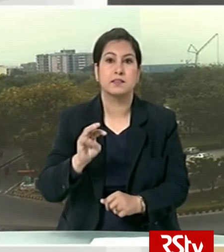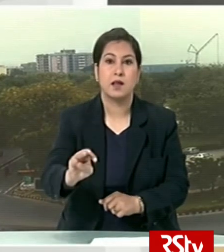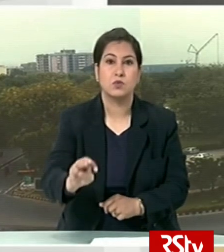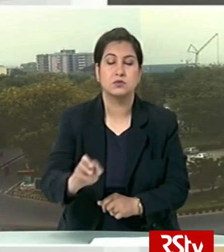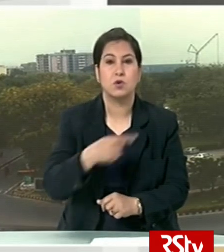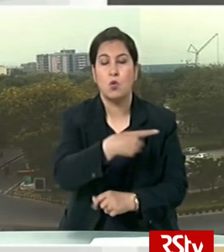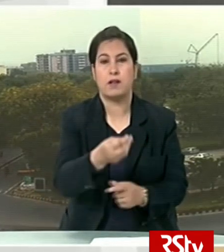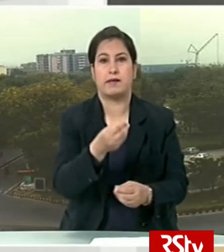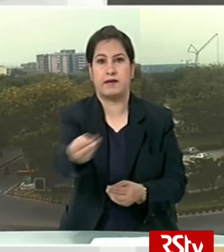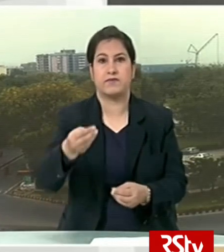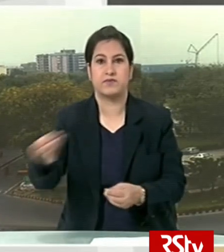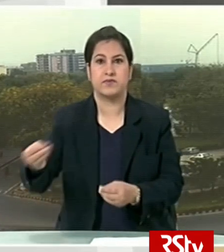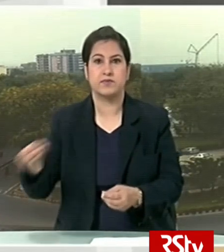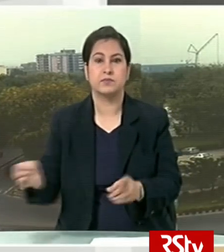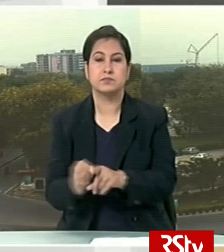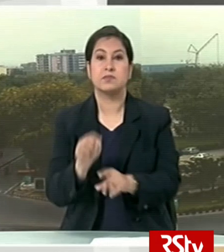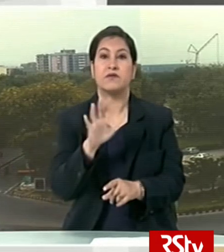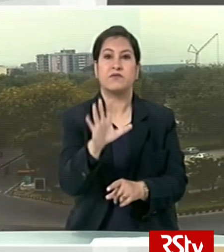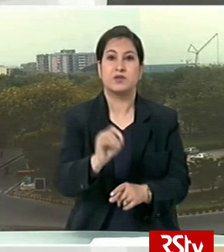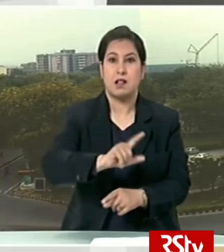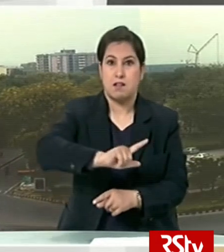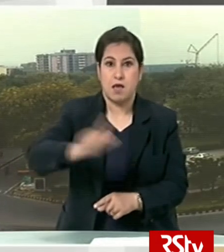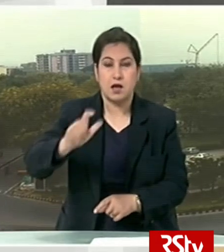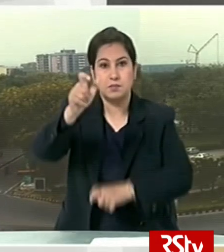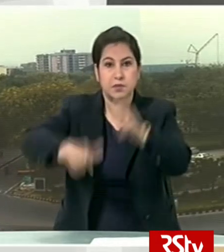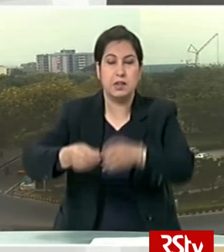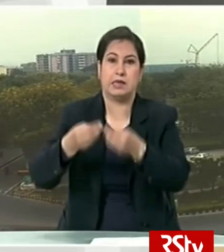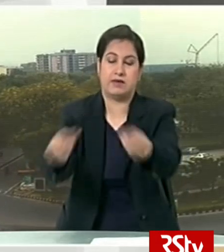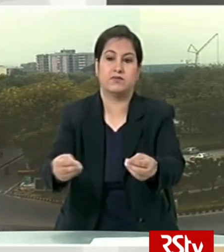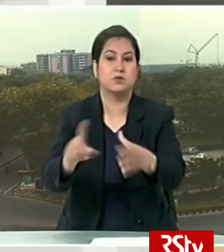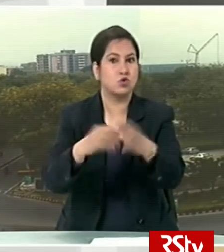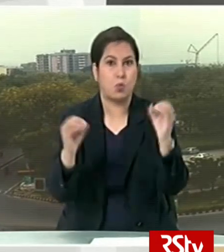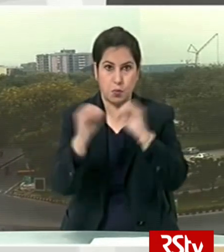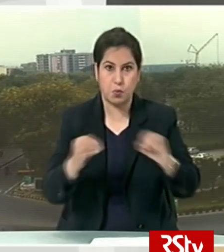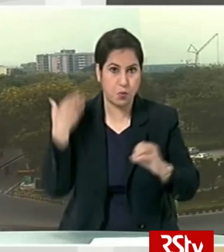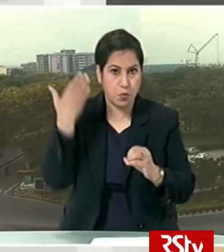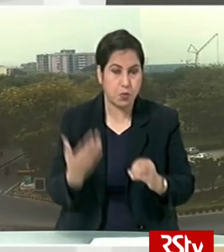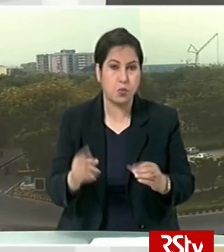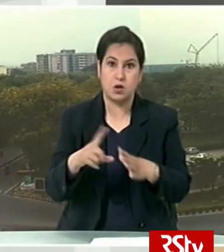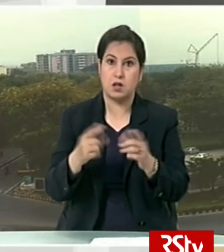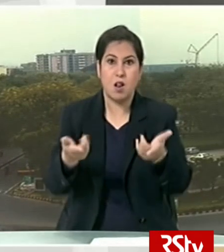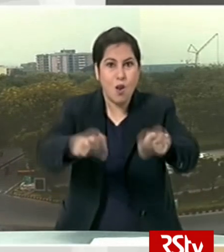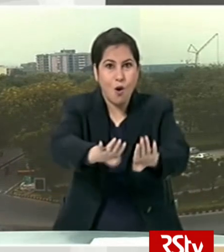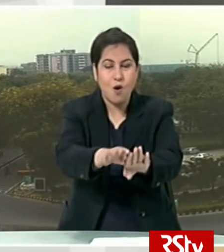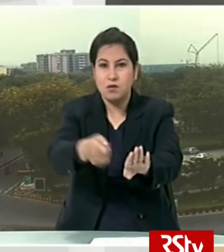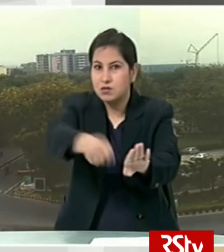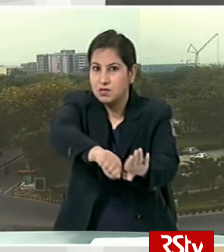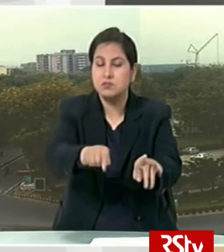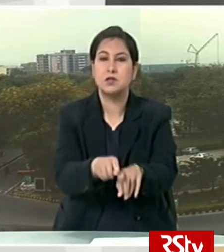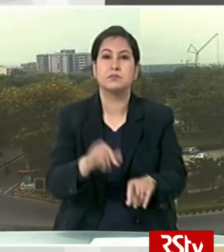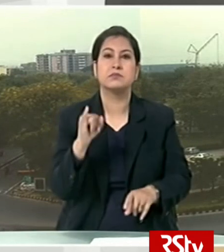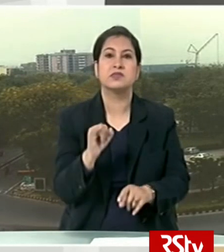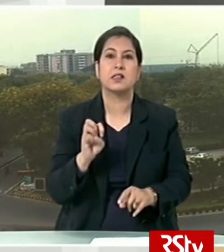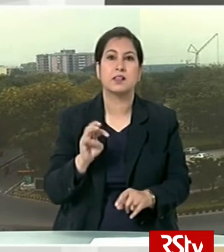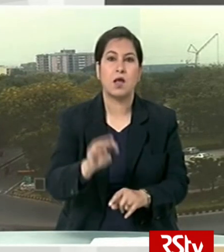each will be given to 50 lakh street vendors who were rendered jobless by the lockdown a 6,000 crore rupee